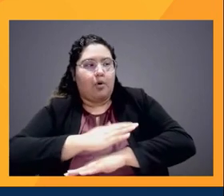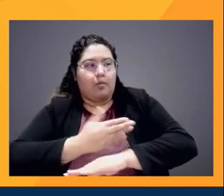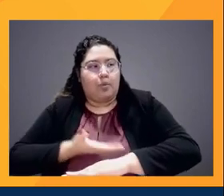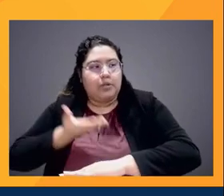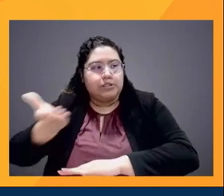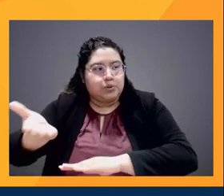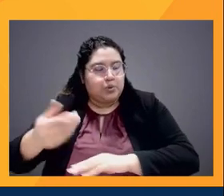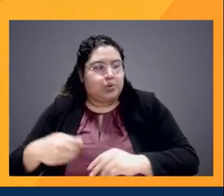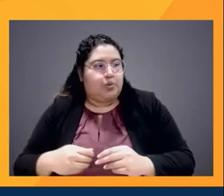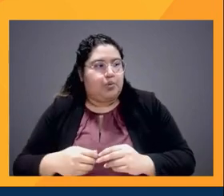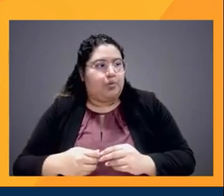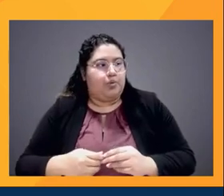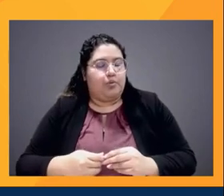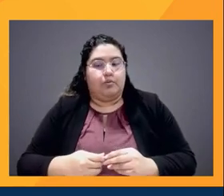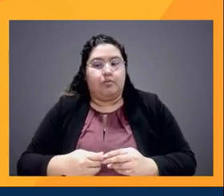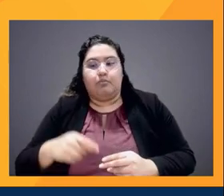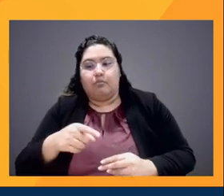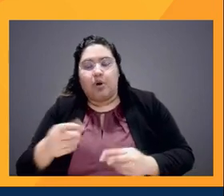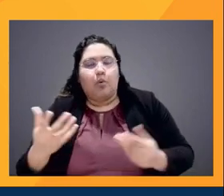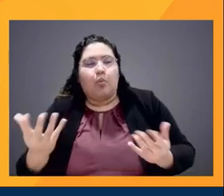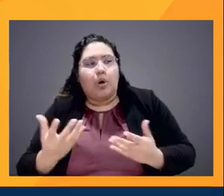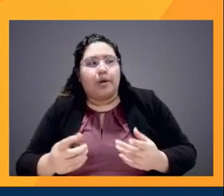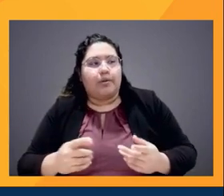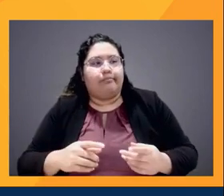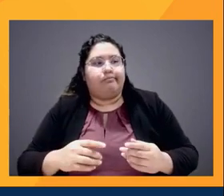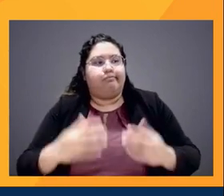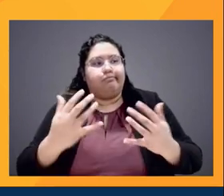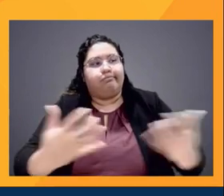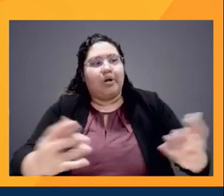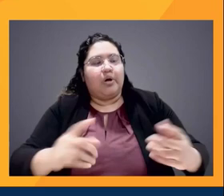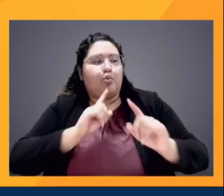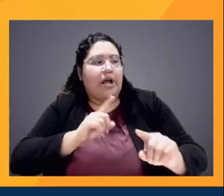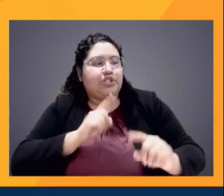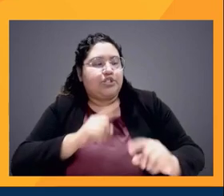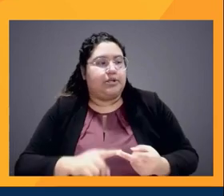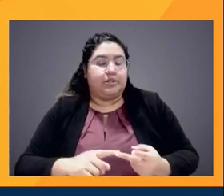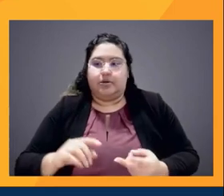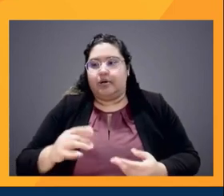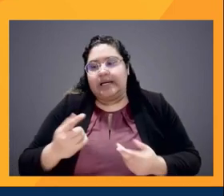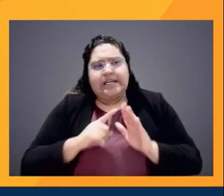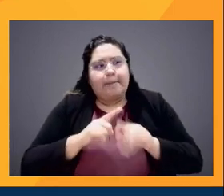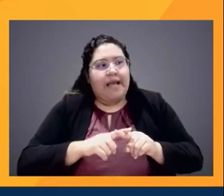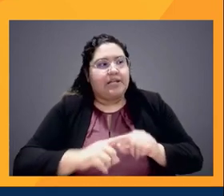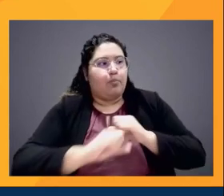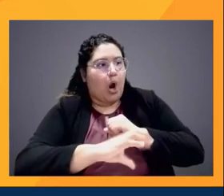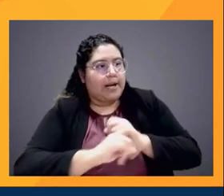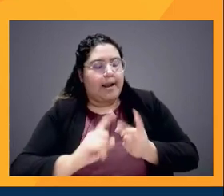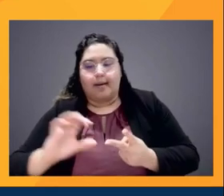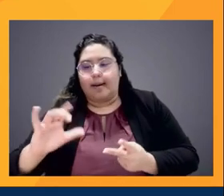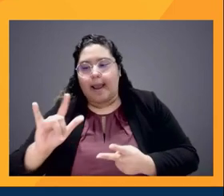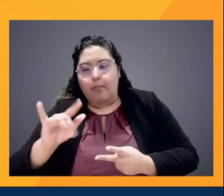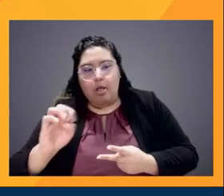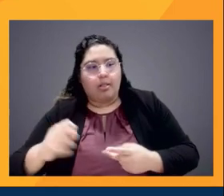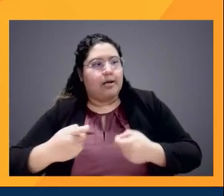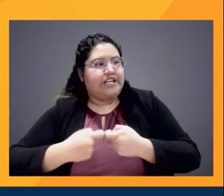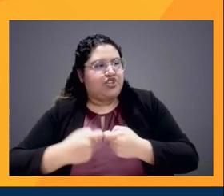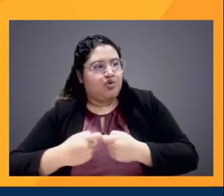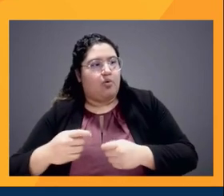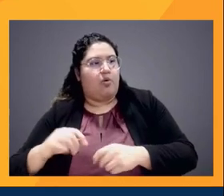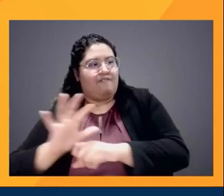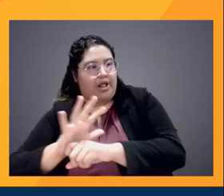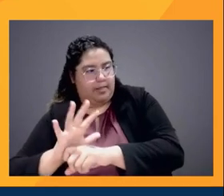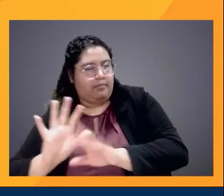kind of reactions that they get, like, depending on if it's broadcast or cable or digital or film, right? But the –